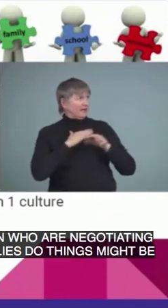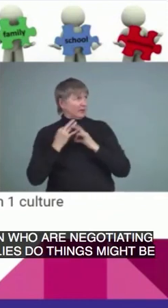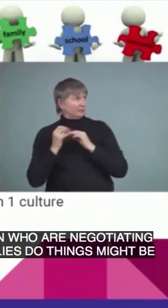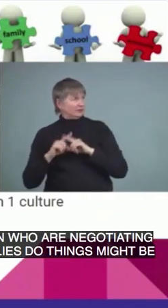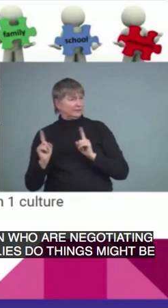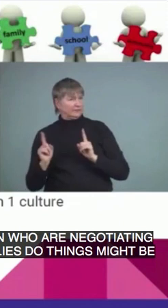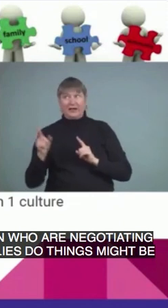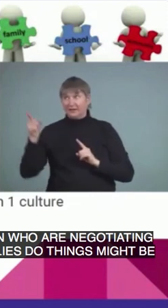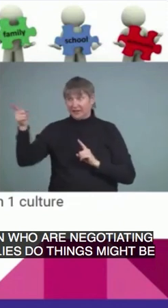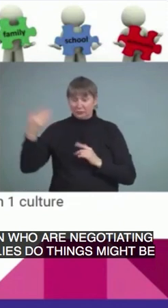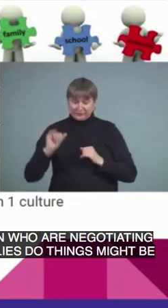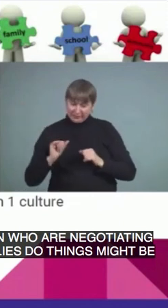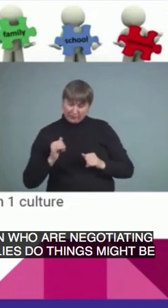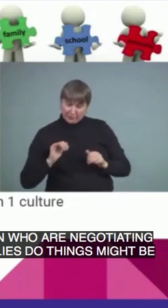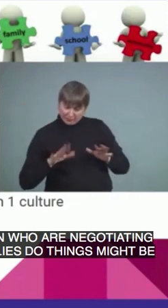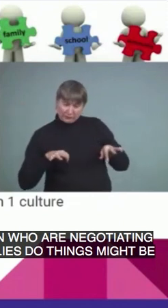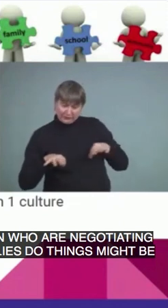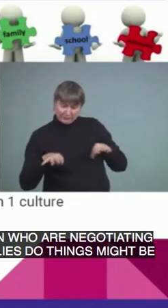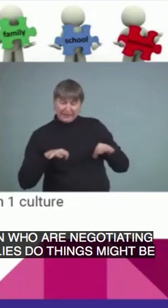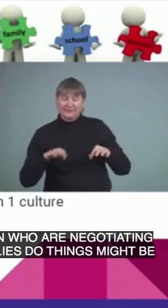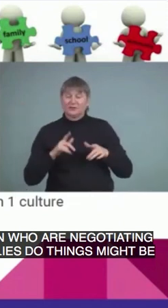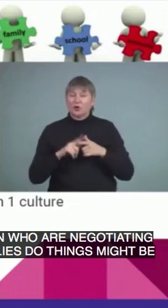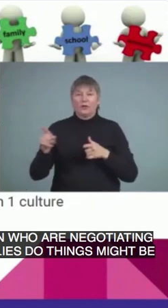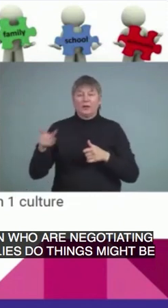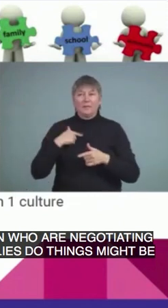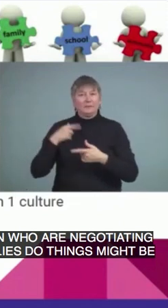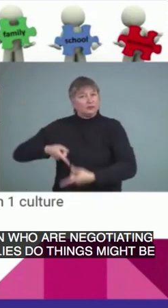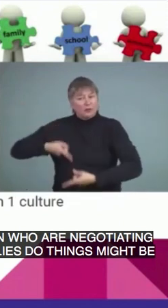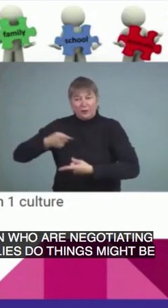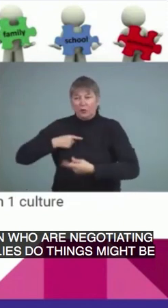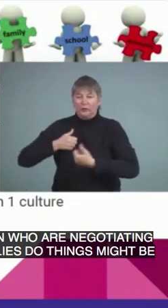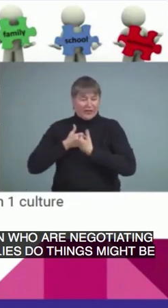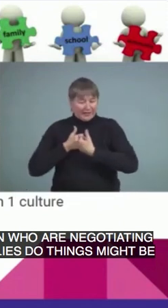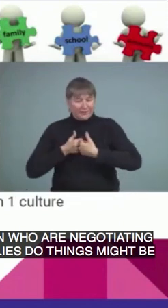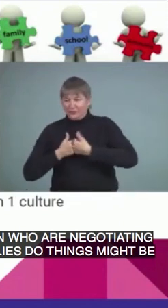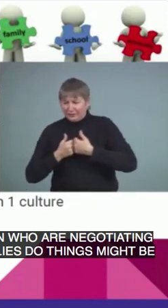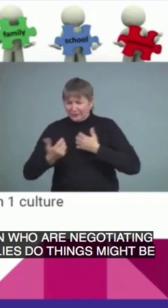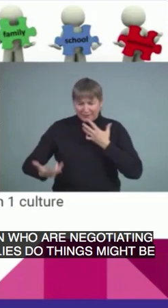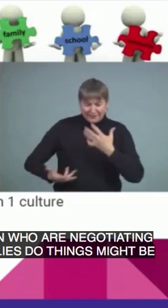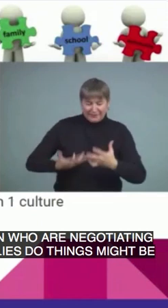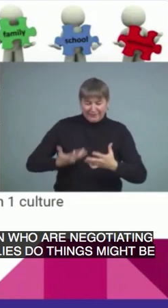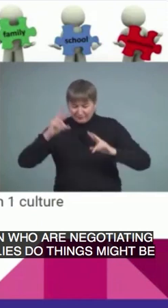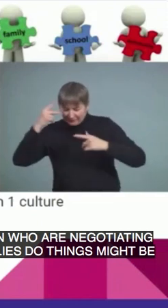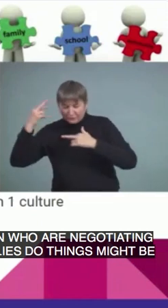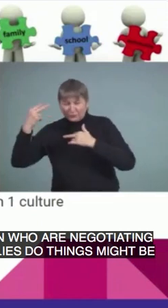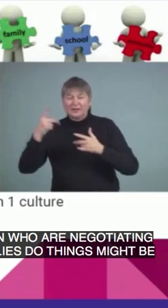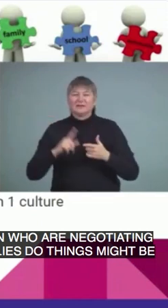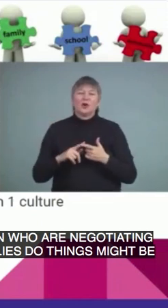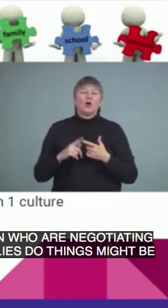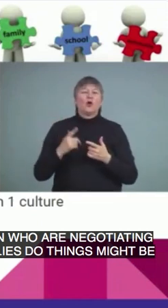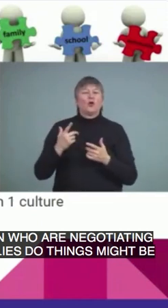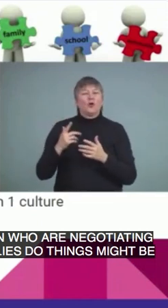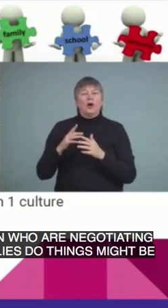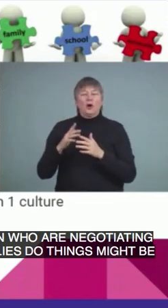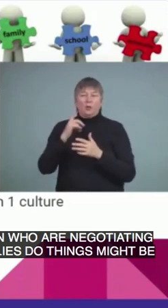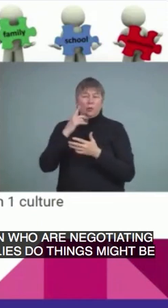always, you know, kind of perpetuates really good conversations for why things happen, and really to keep in touch with children.